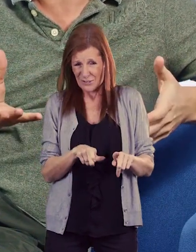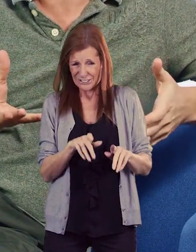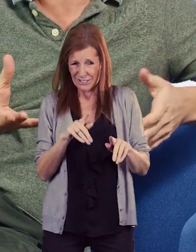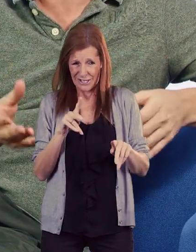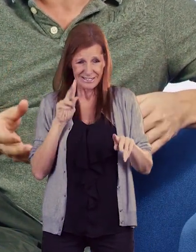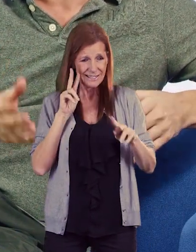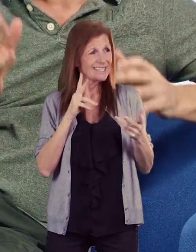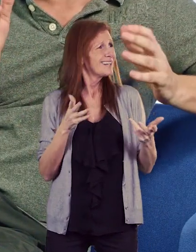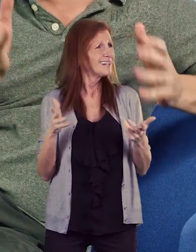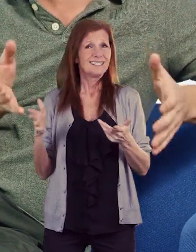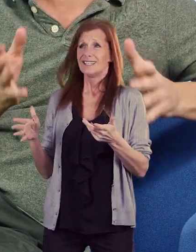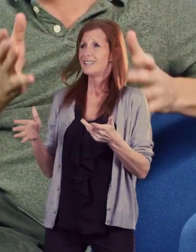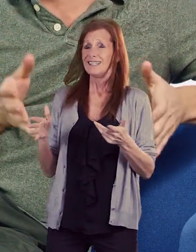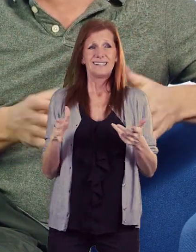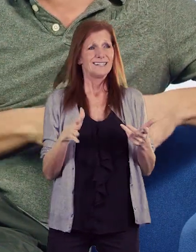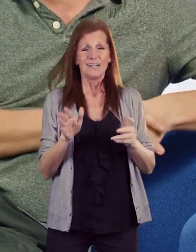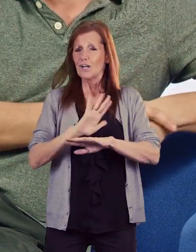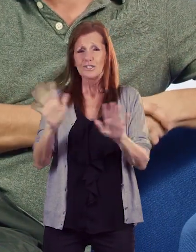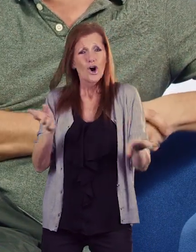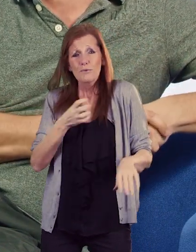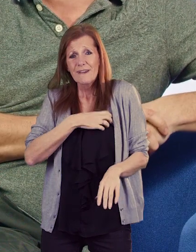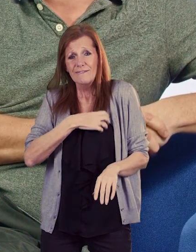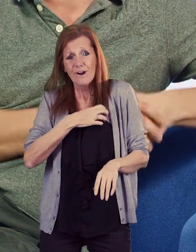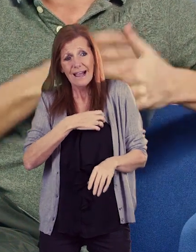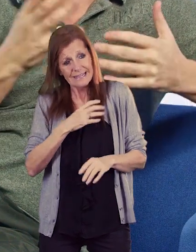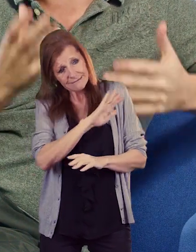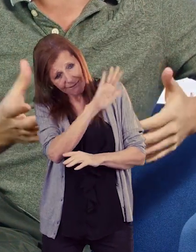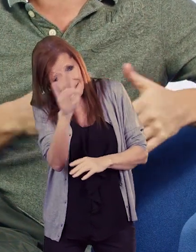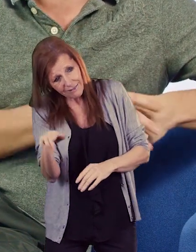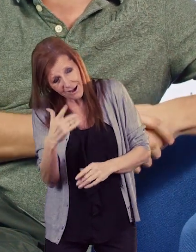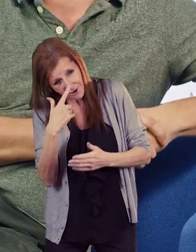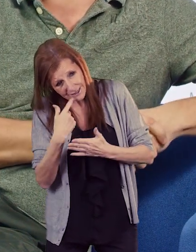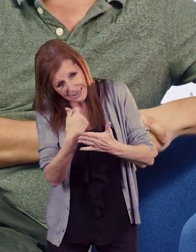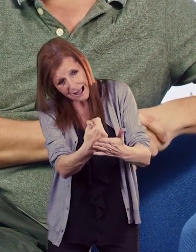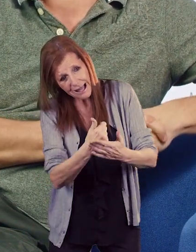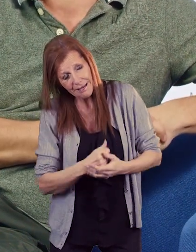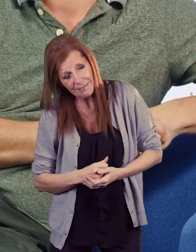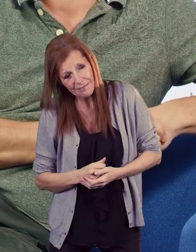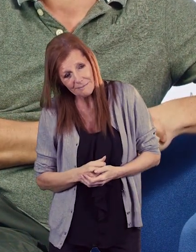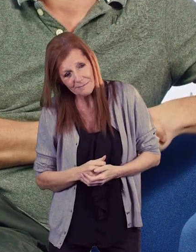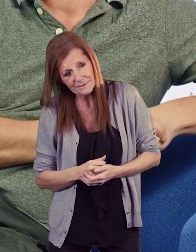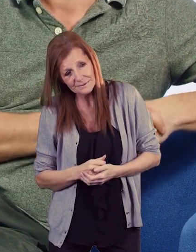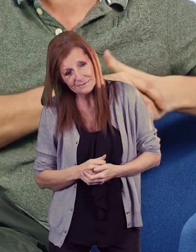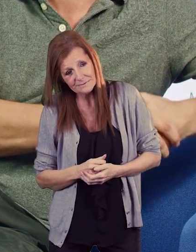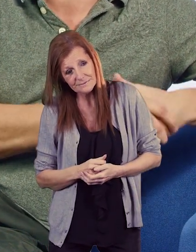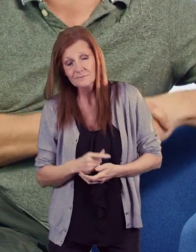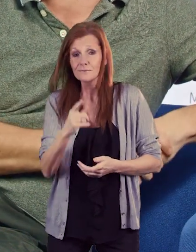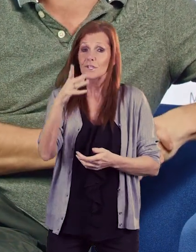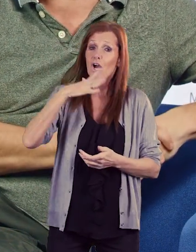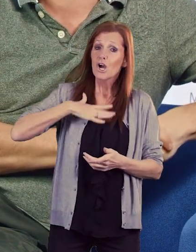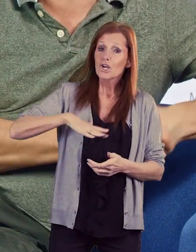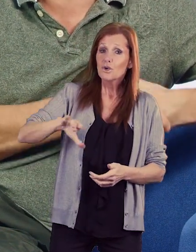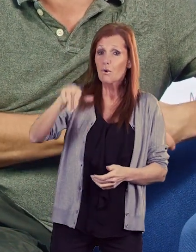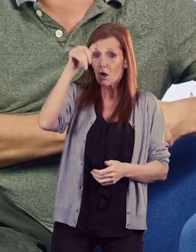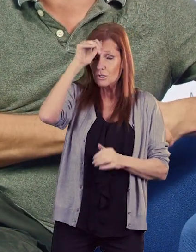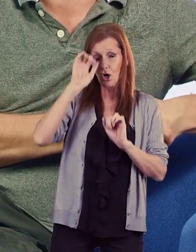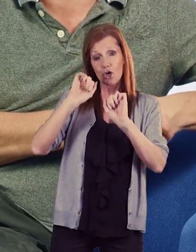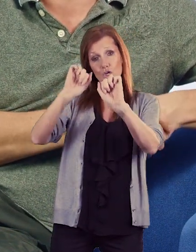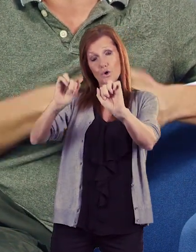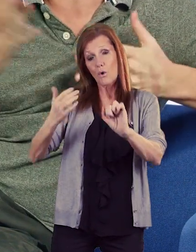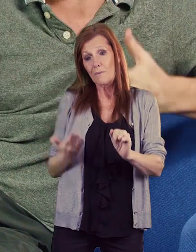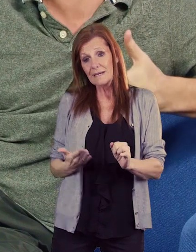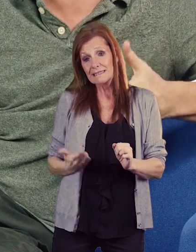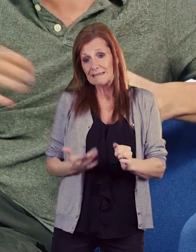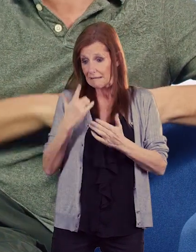might need a bit of help please don't be afraid to just ask them can I help you with something if you would like to find out how your business